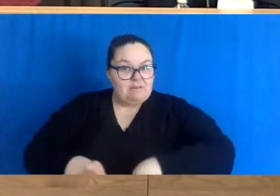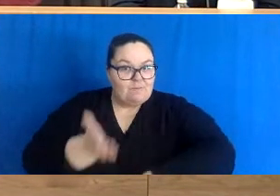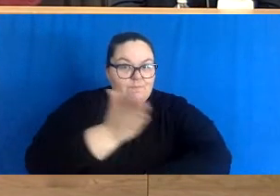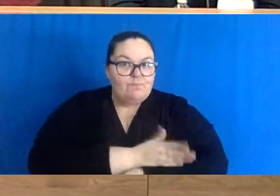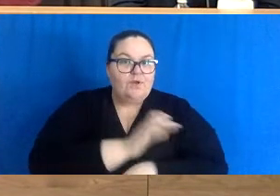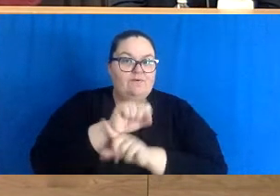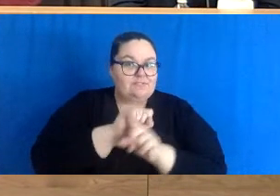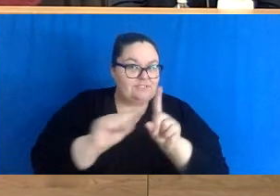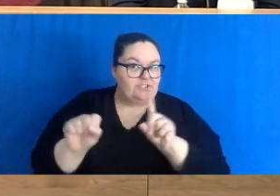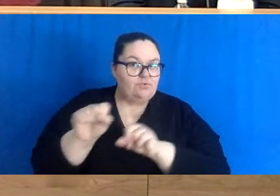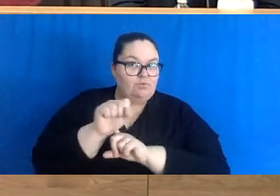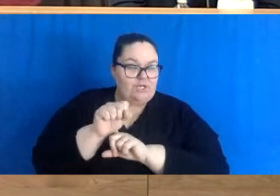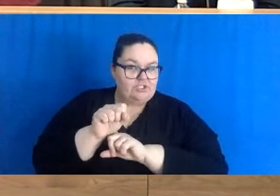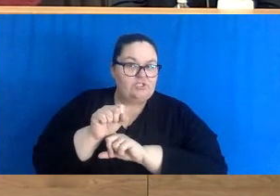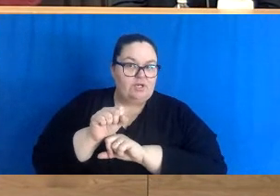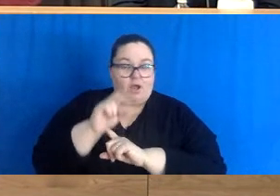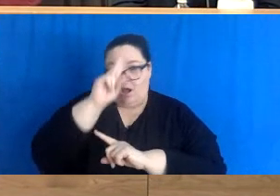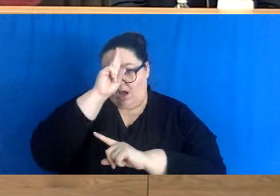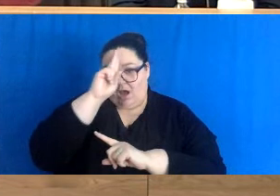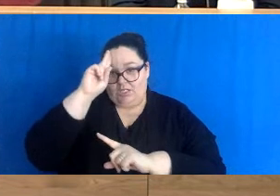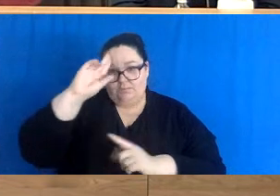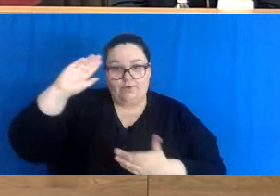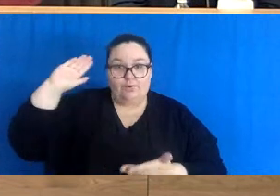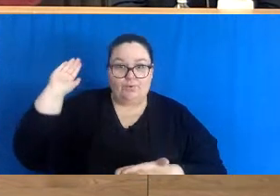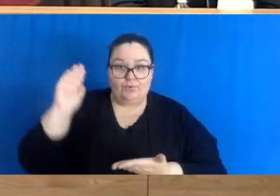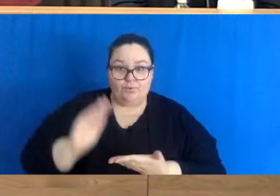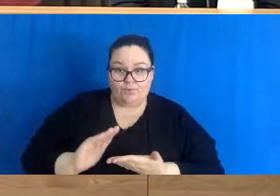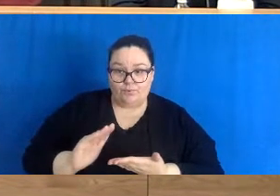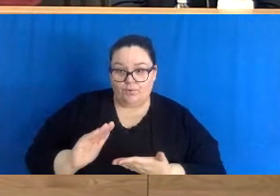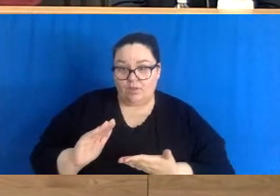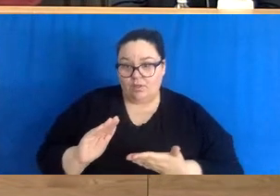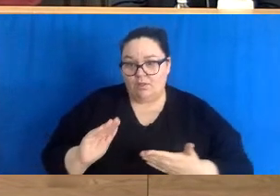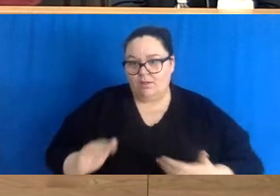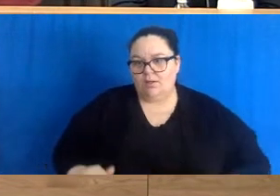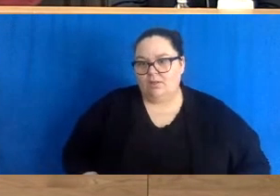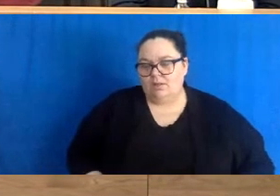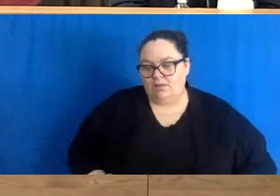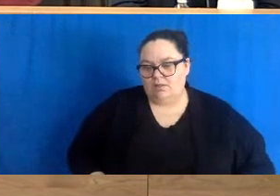cases go down, we could imagine a more optimistic scenario